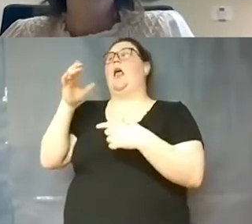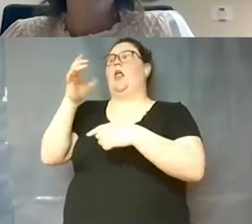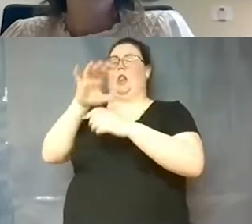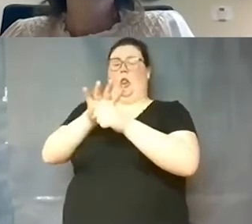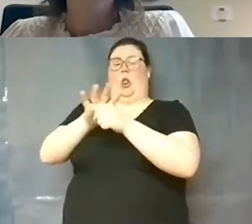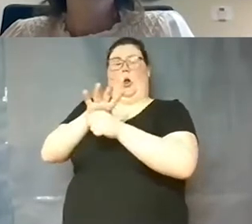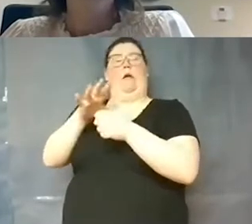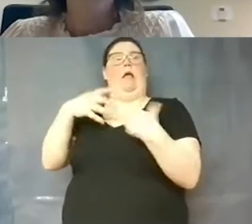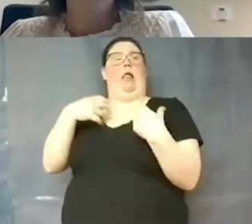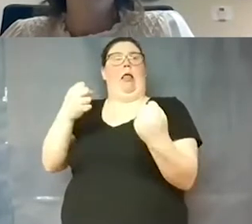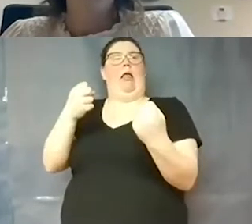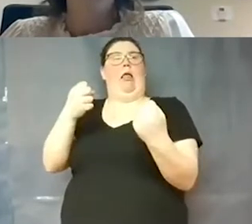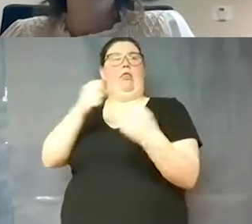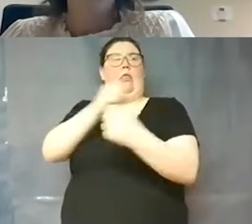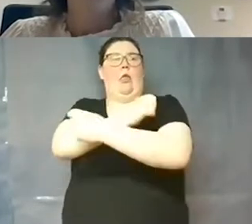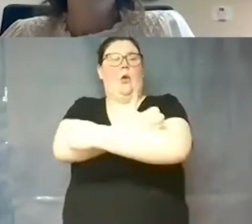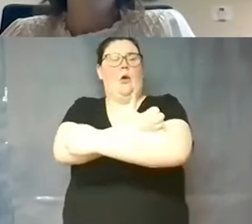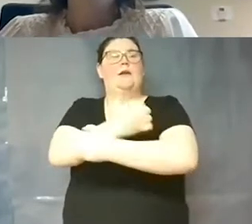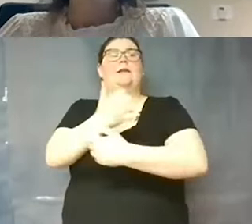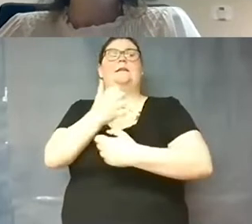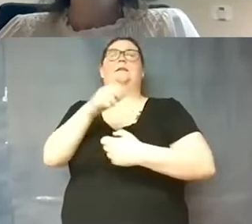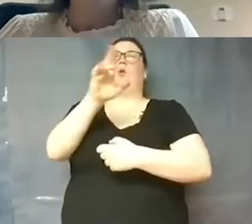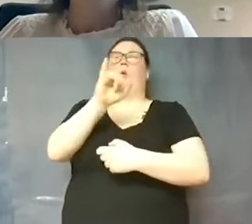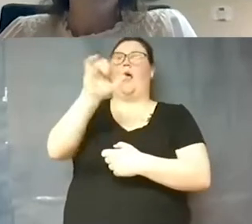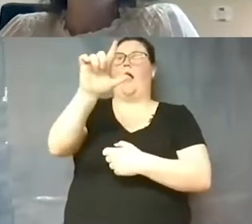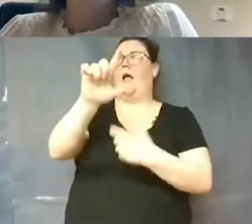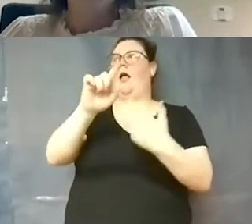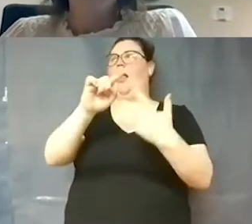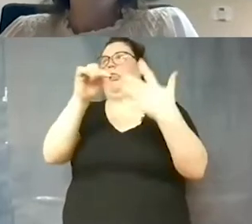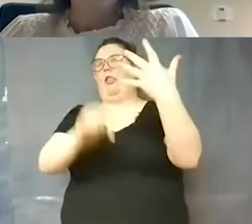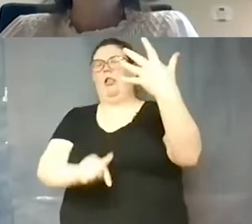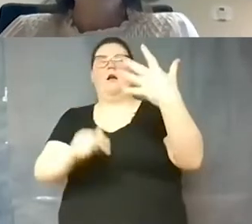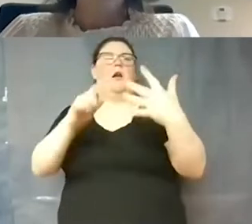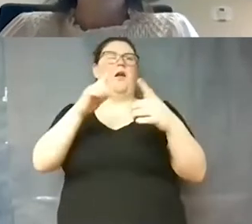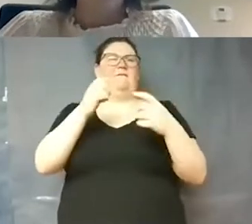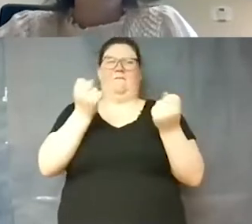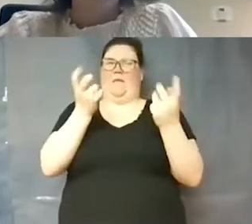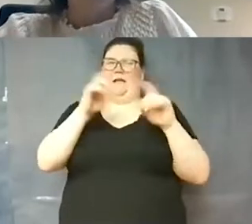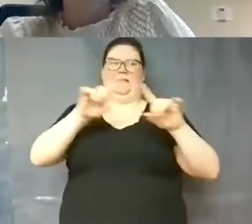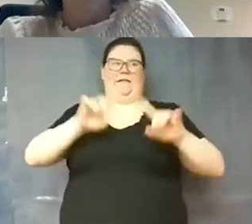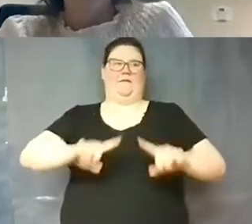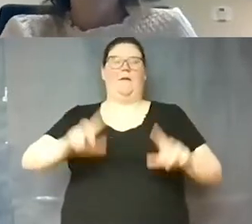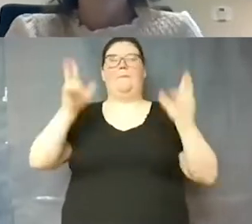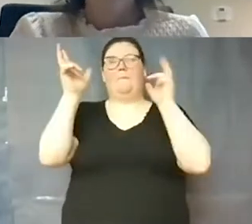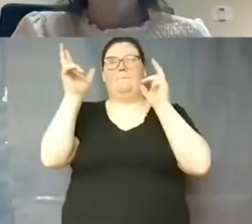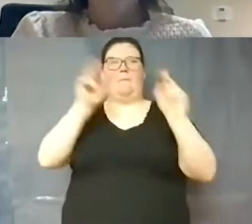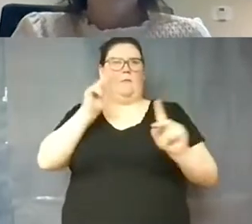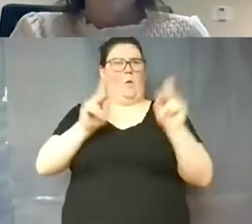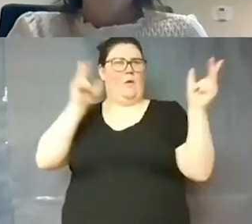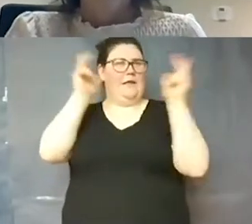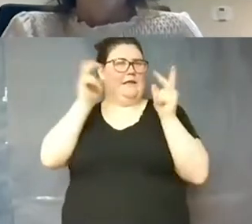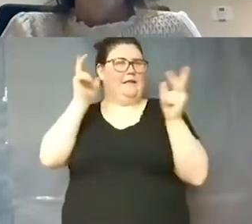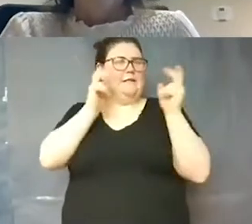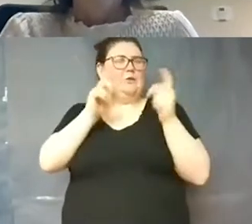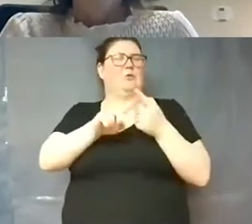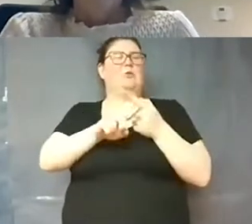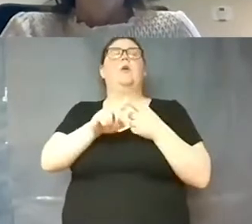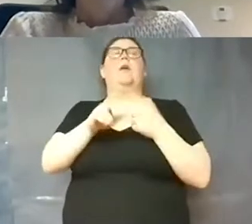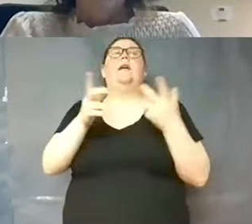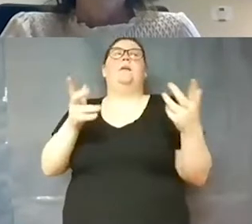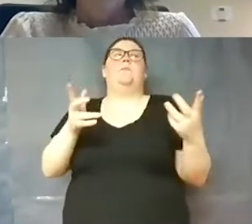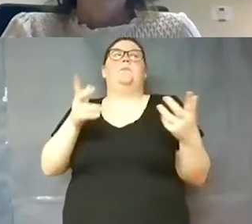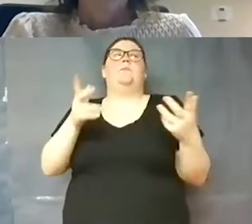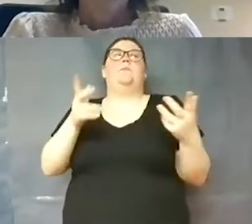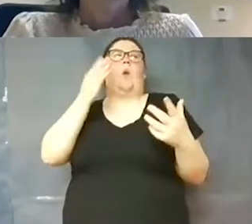texas education agency uil we have a whole bunch of people that we listen to but um knowing that we will